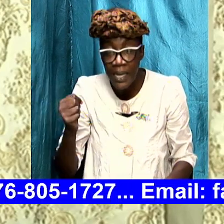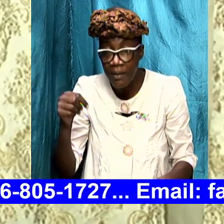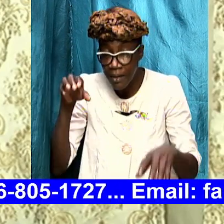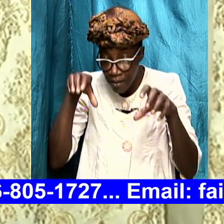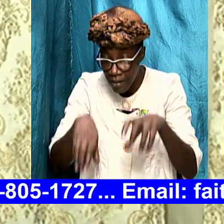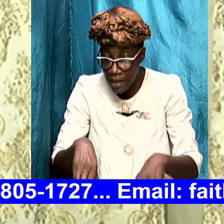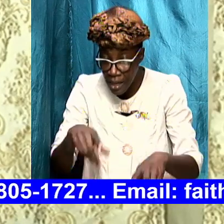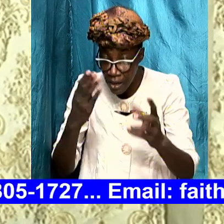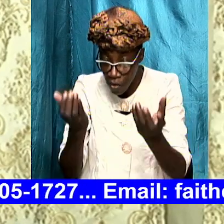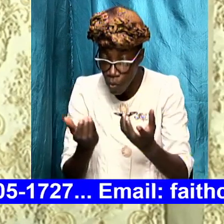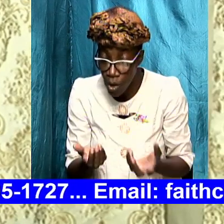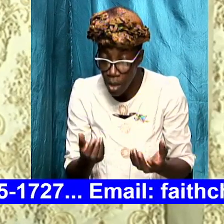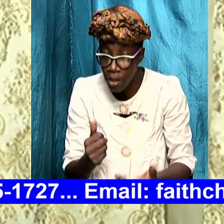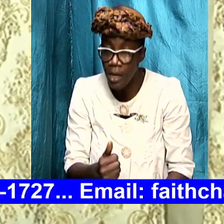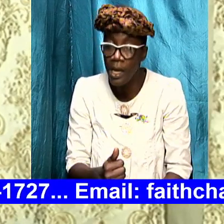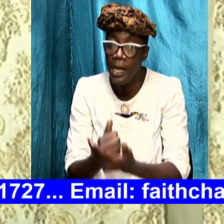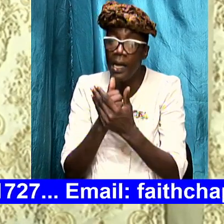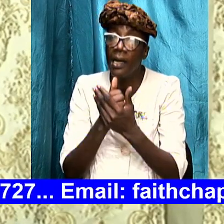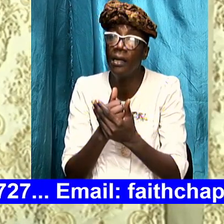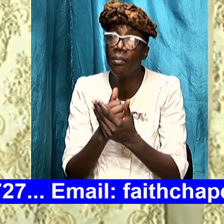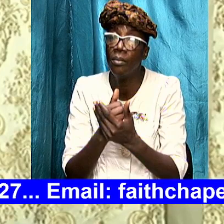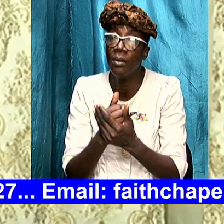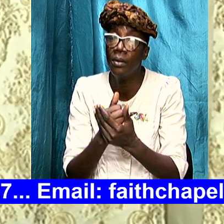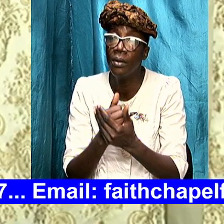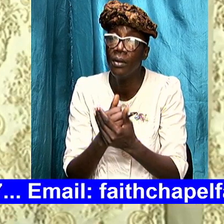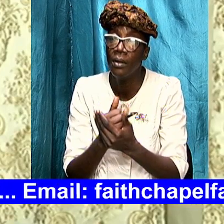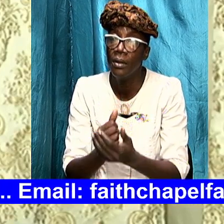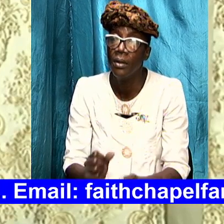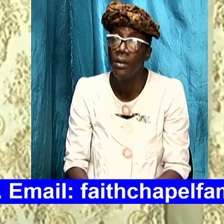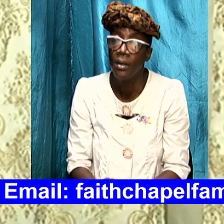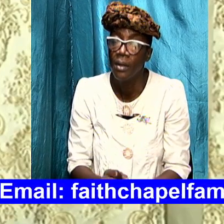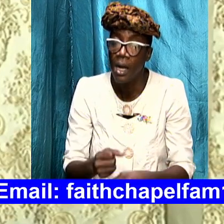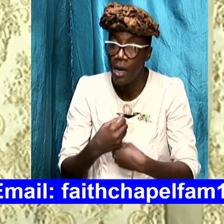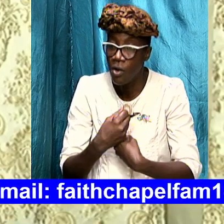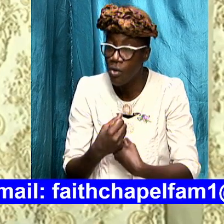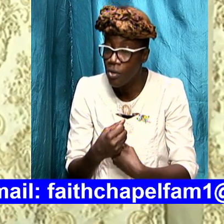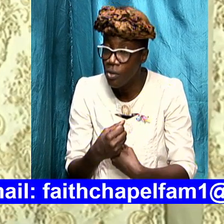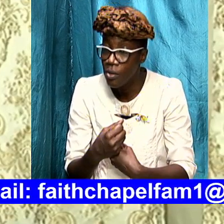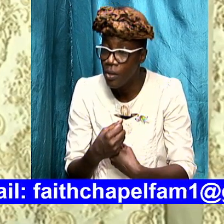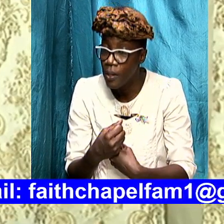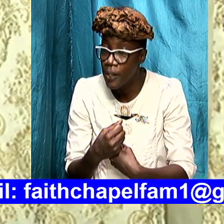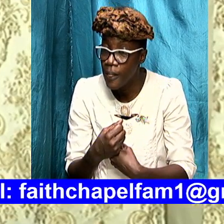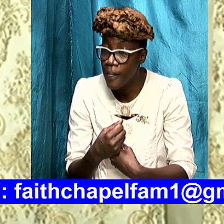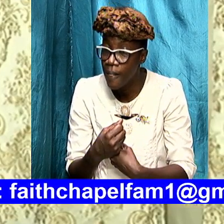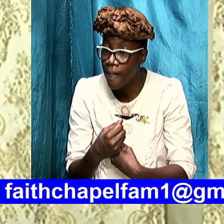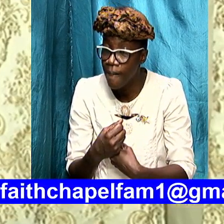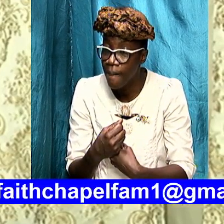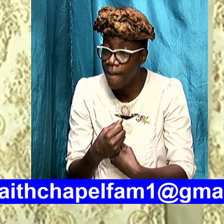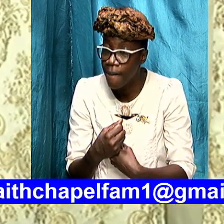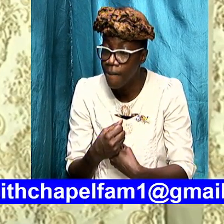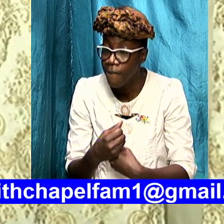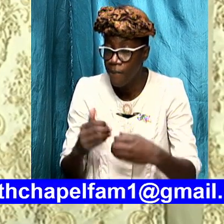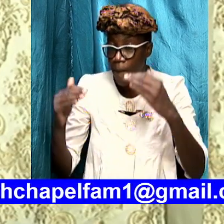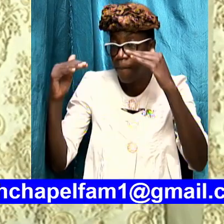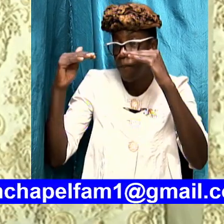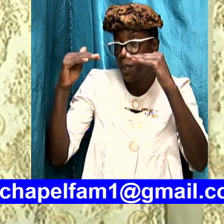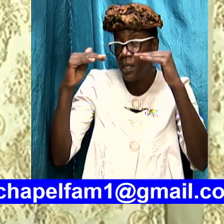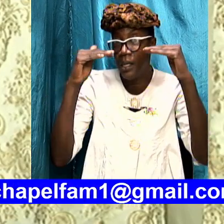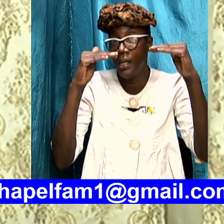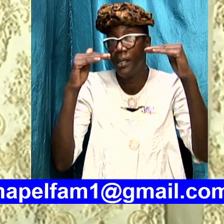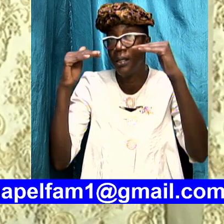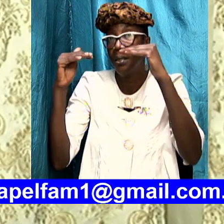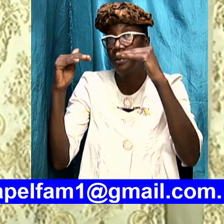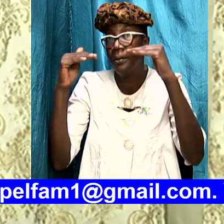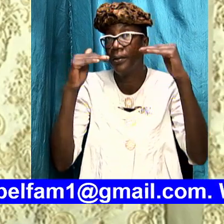help and create a sense of balance and